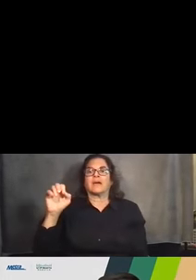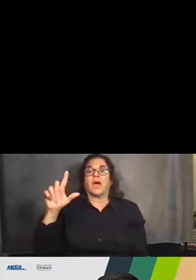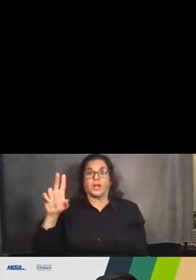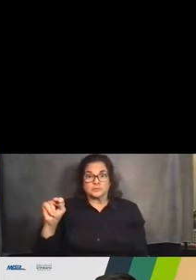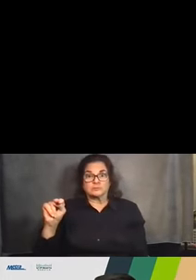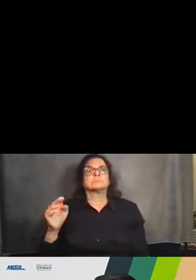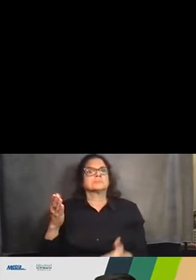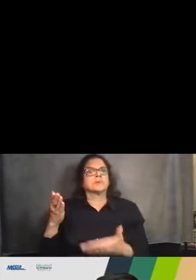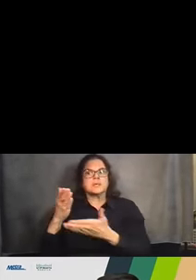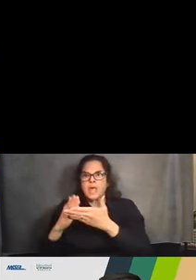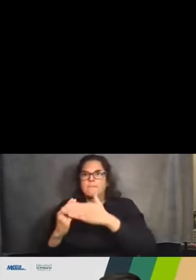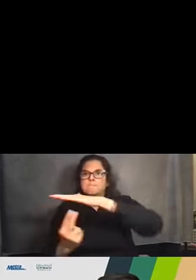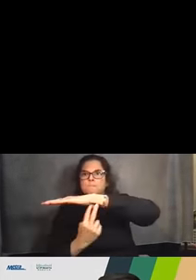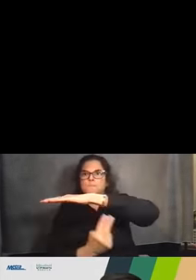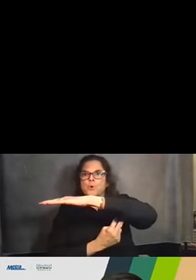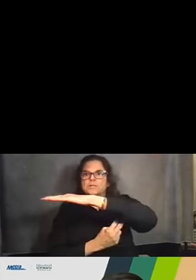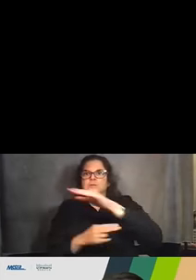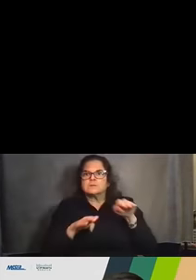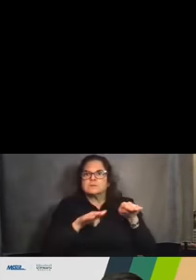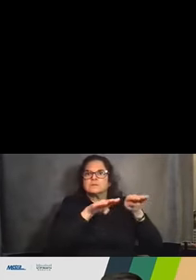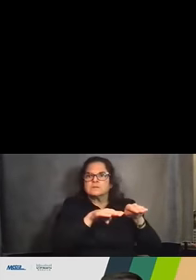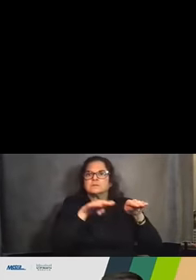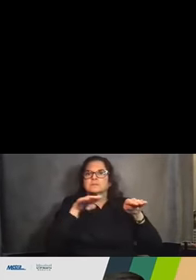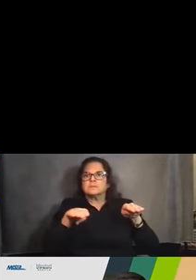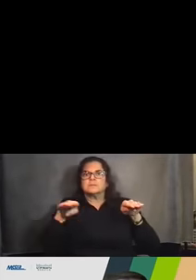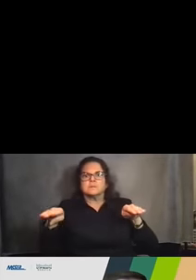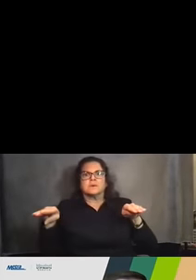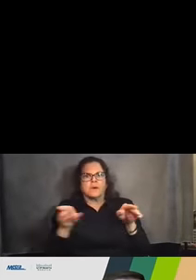especially in the area between Wellington and Lincoln and Addison.